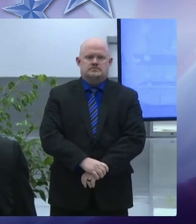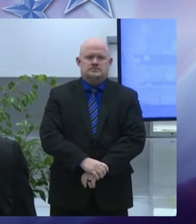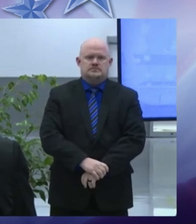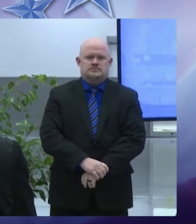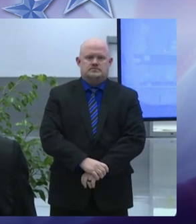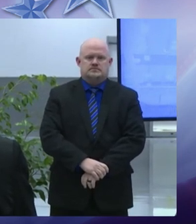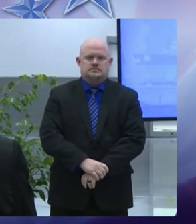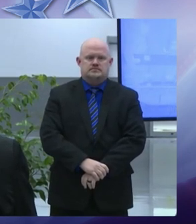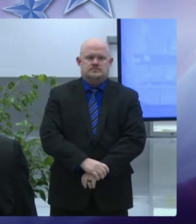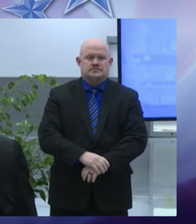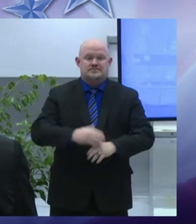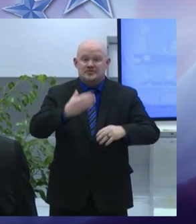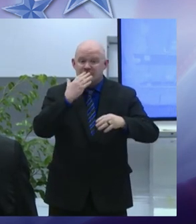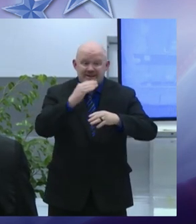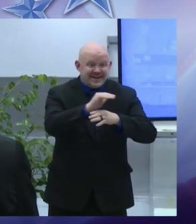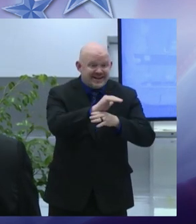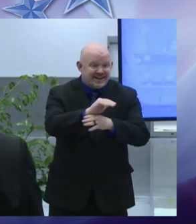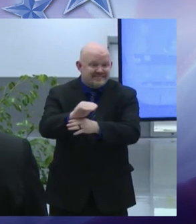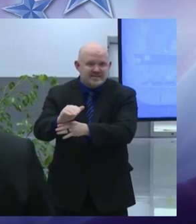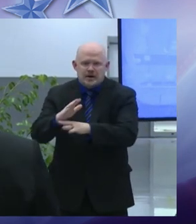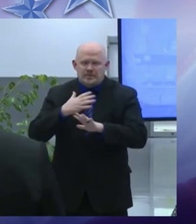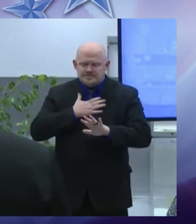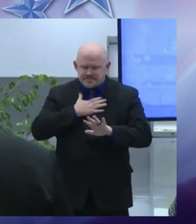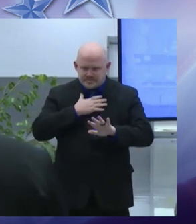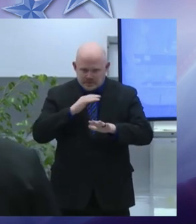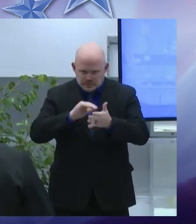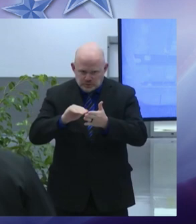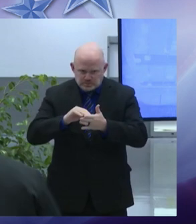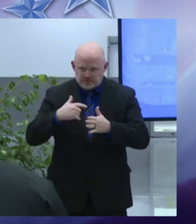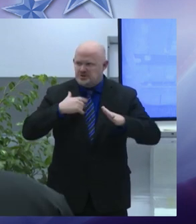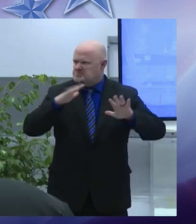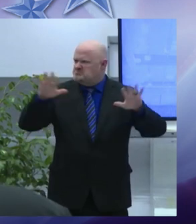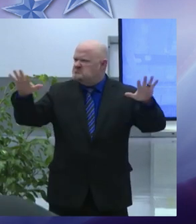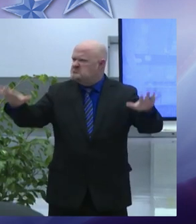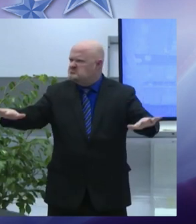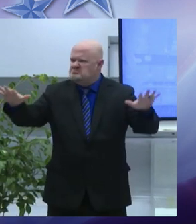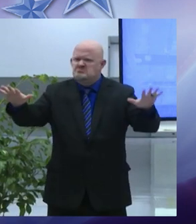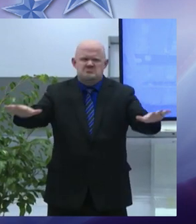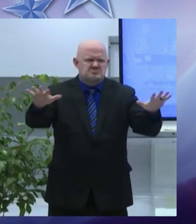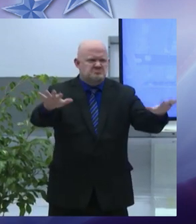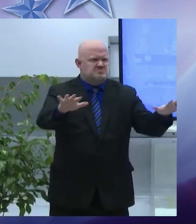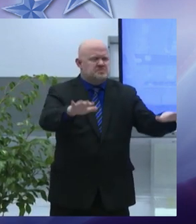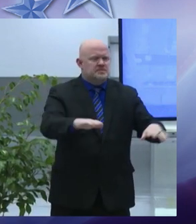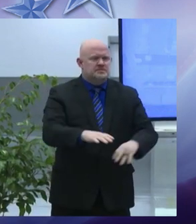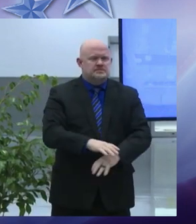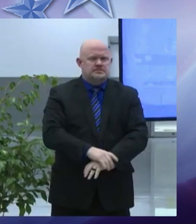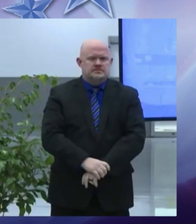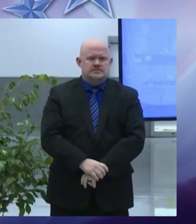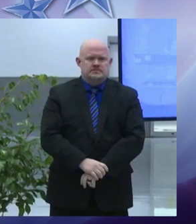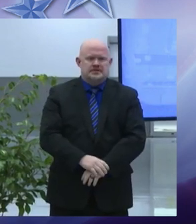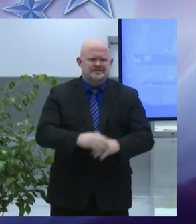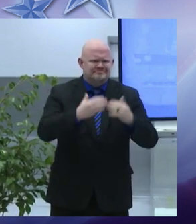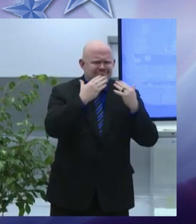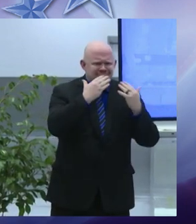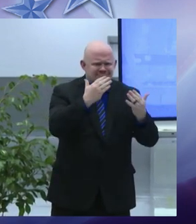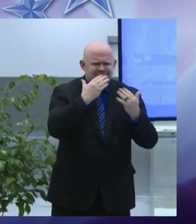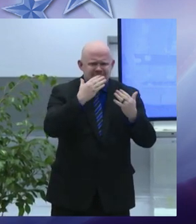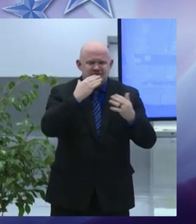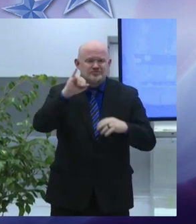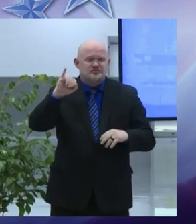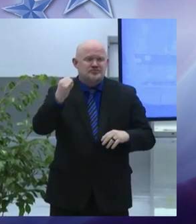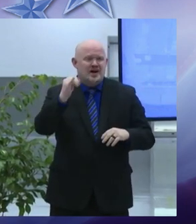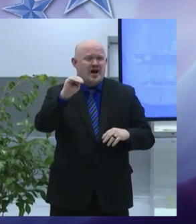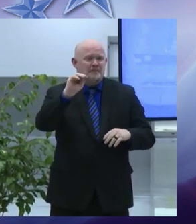good evening good evening excuse me ladies and gentlemen you may be seated I would like to say thank you to Jamie wireless for hosting us here tonight